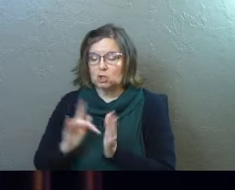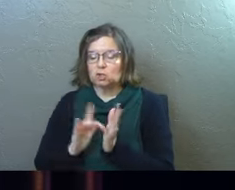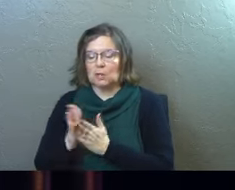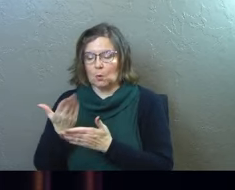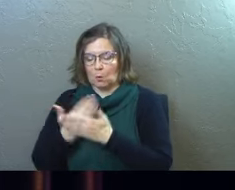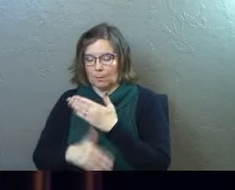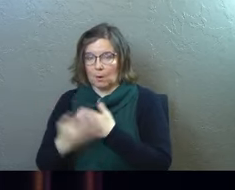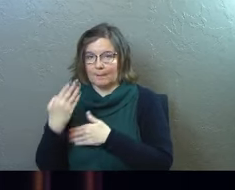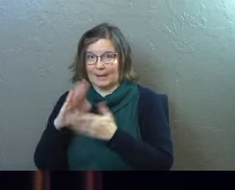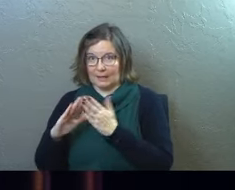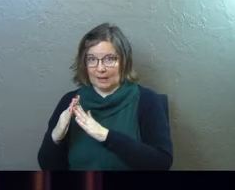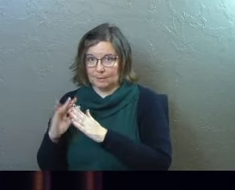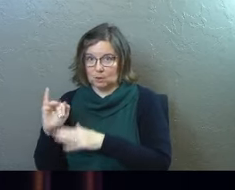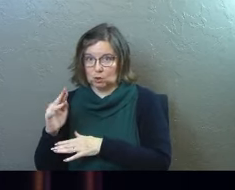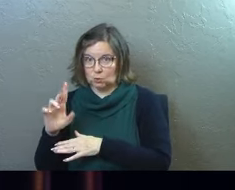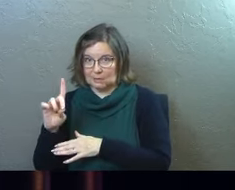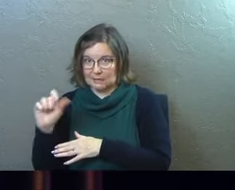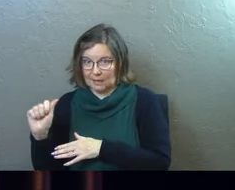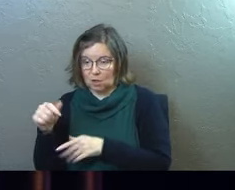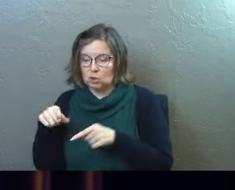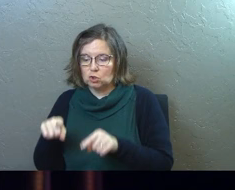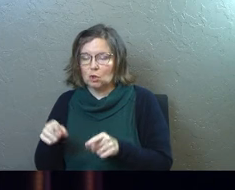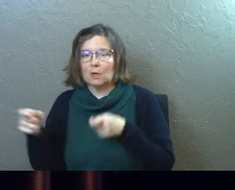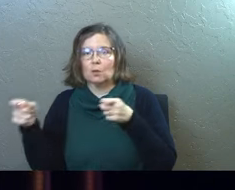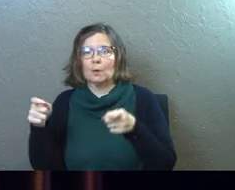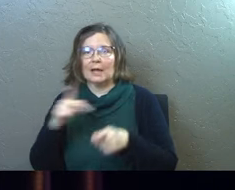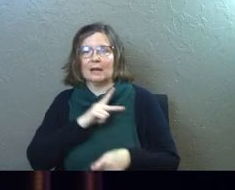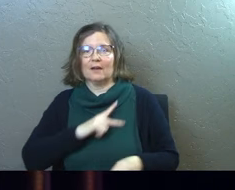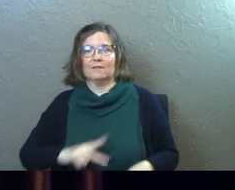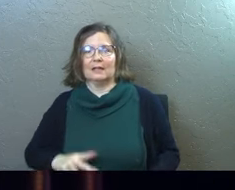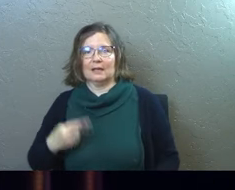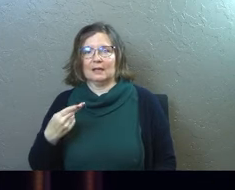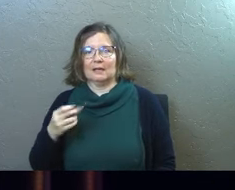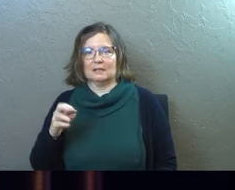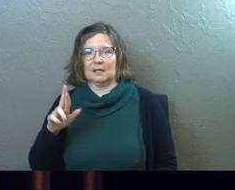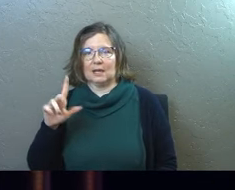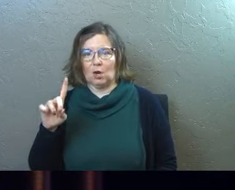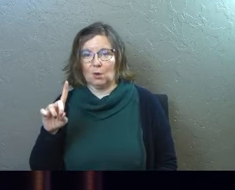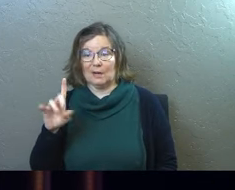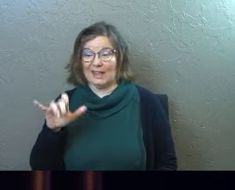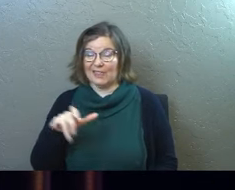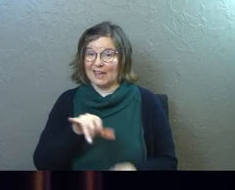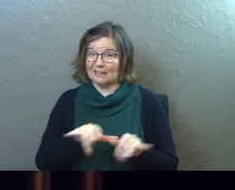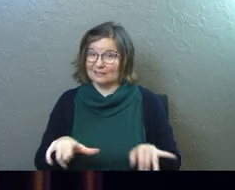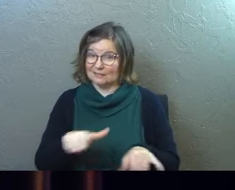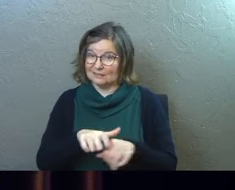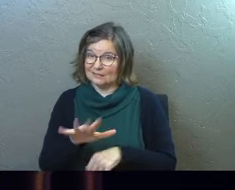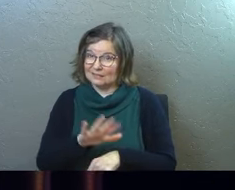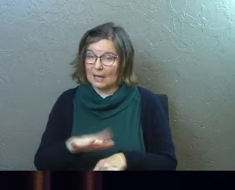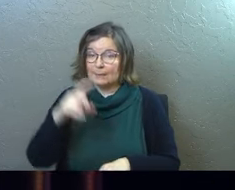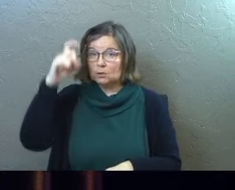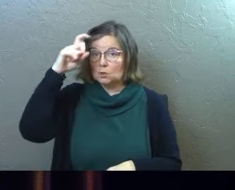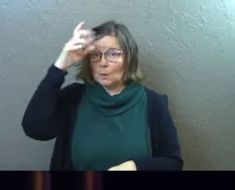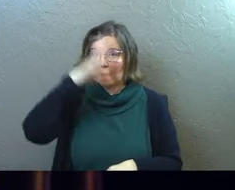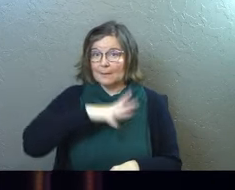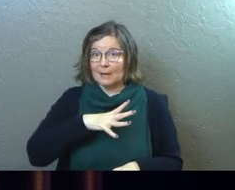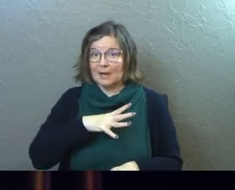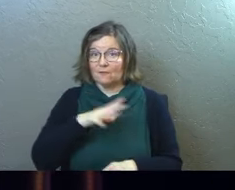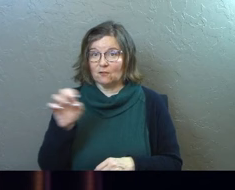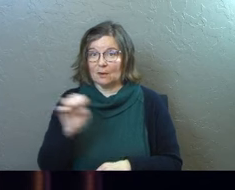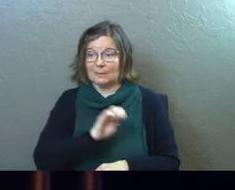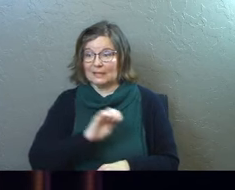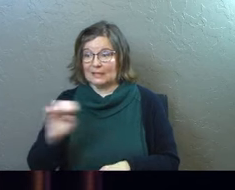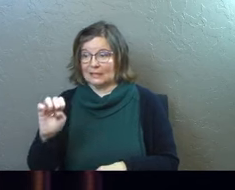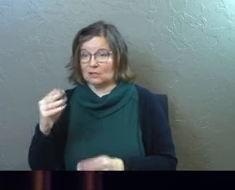Jesus was born in Bethlehem in Judea during the reign of King Herod. And about that time, some wise men from East,